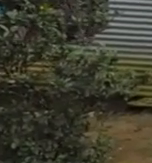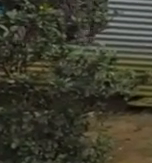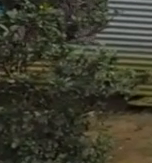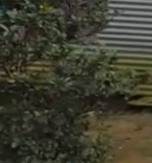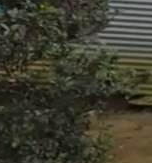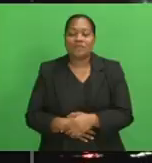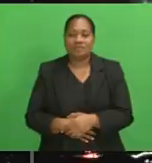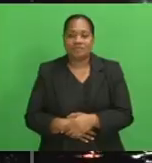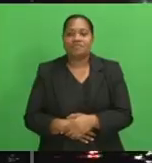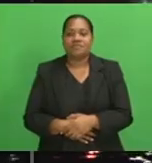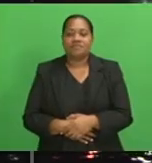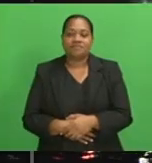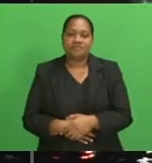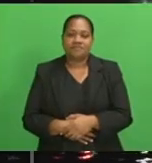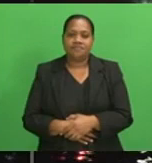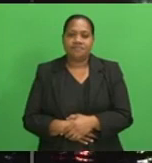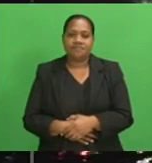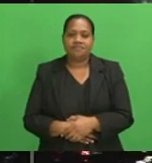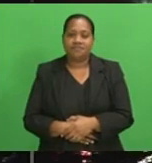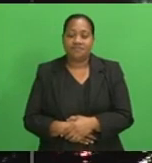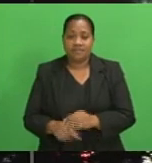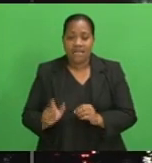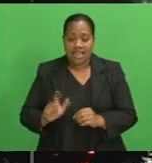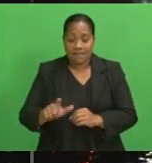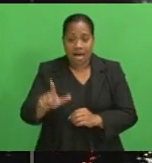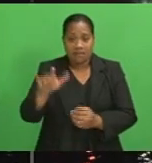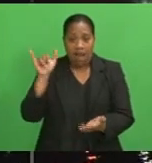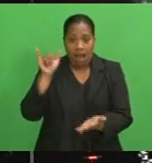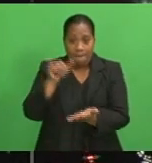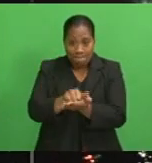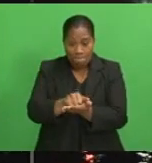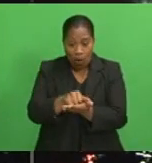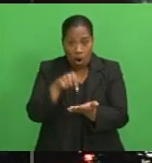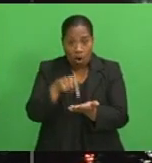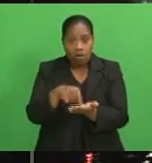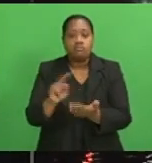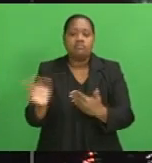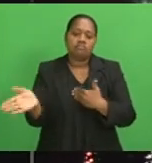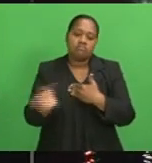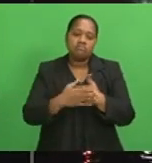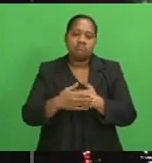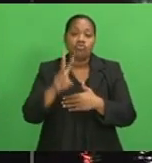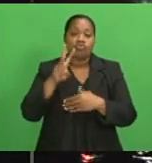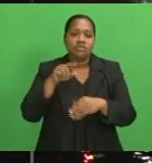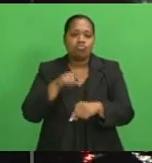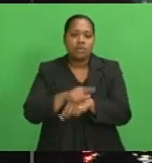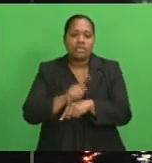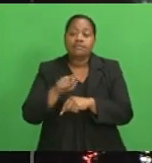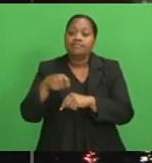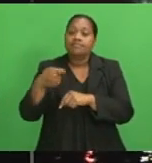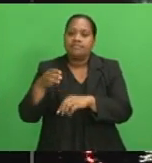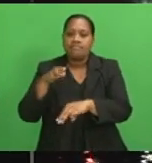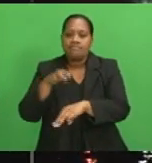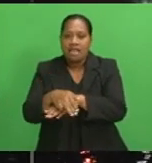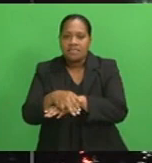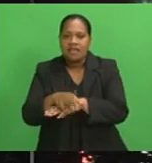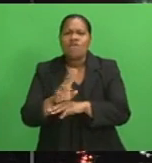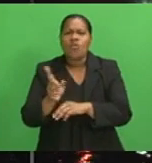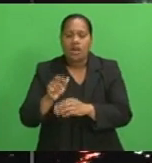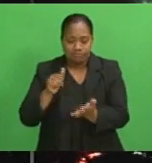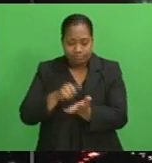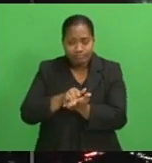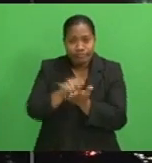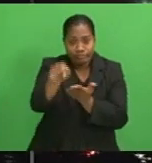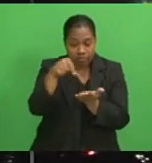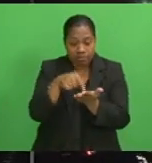FBC News. The Lombasa Airport will be temporarily closed for three weeks next month to allow runway upgrading and maintenance